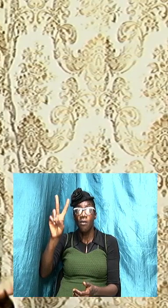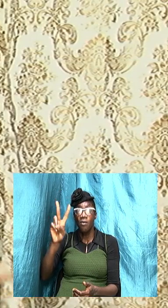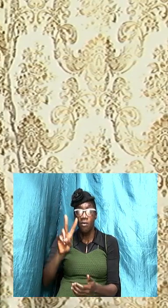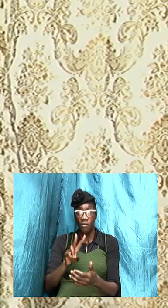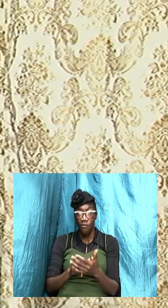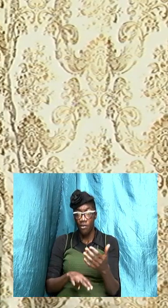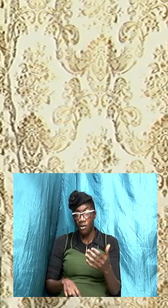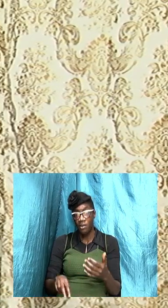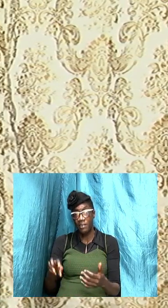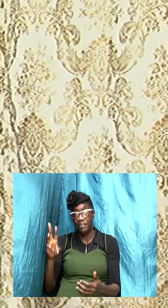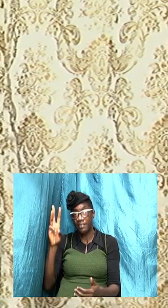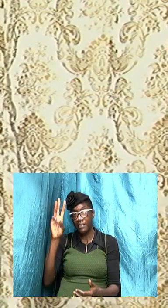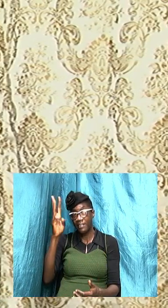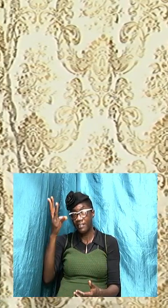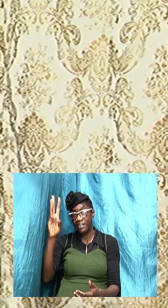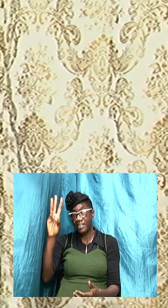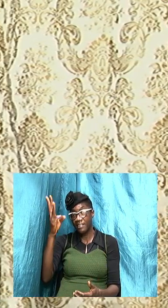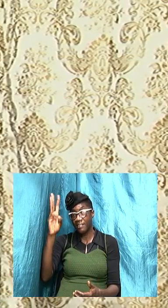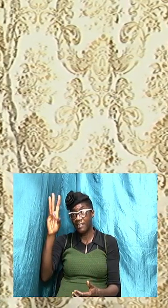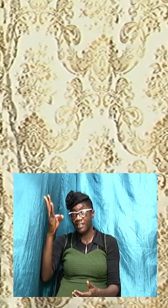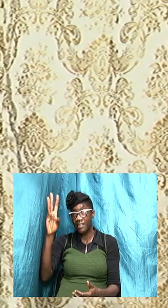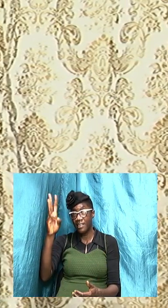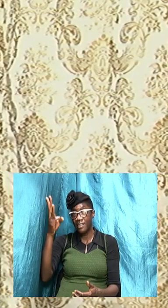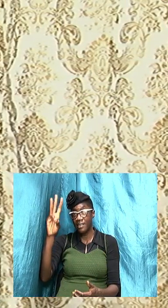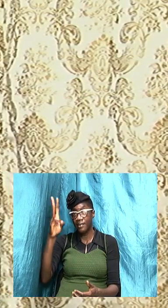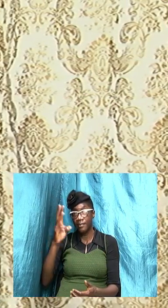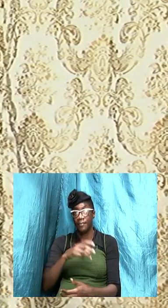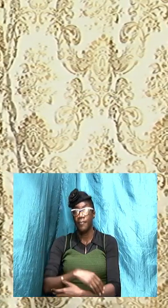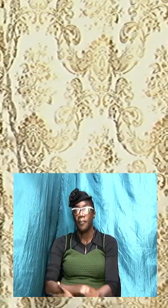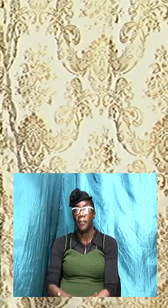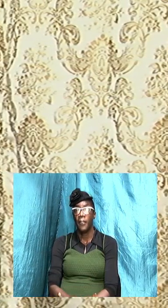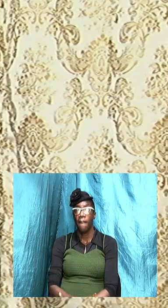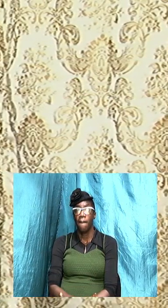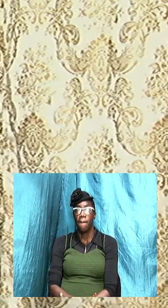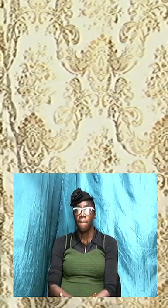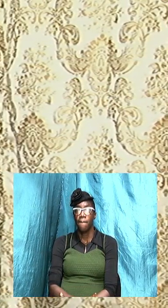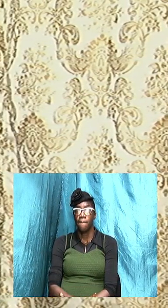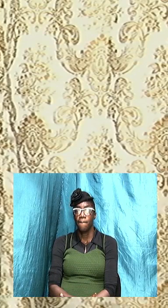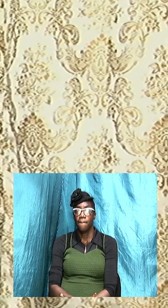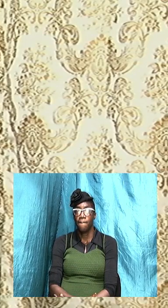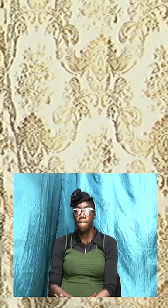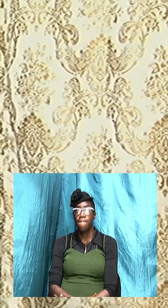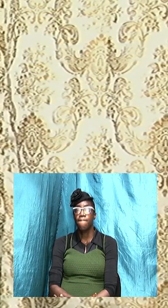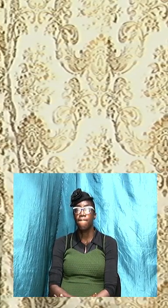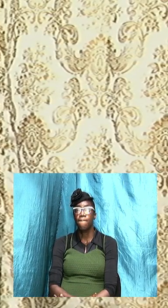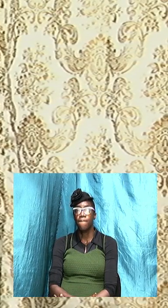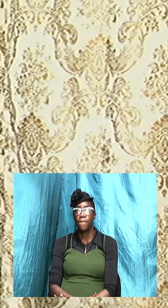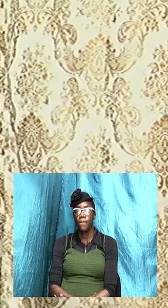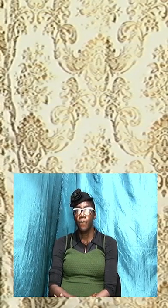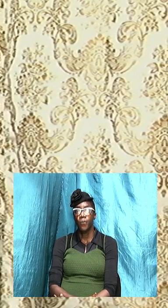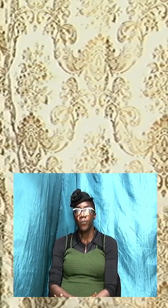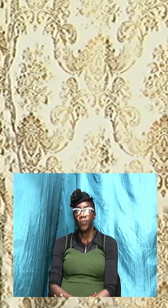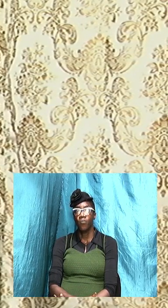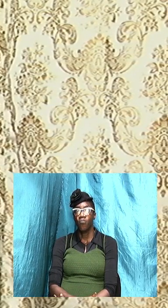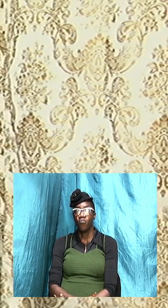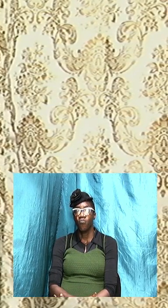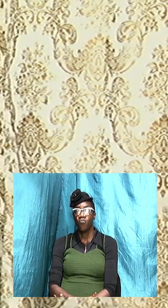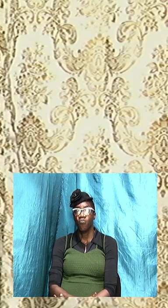again but I want us to read this one 1 Timothy 4 verse 16